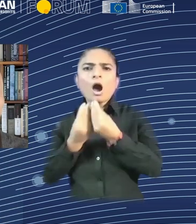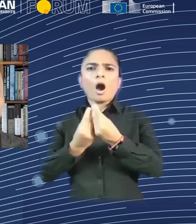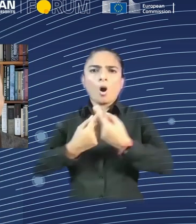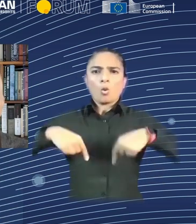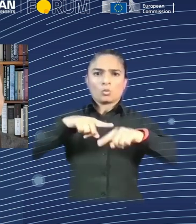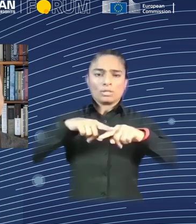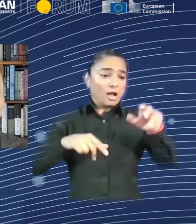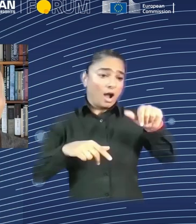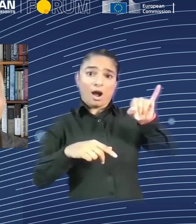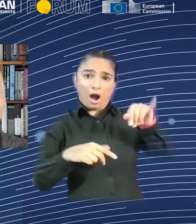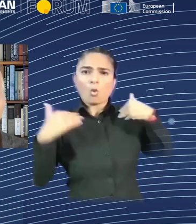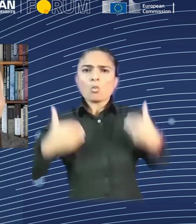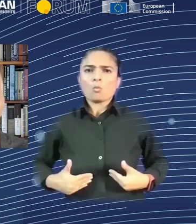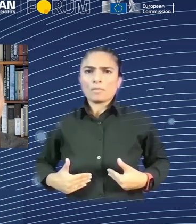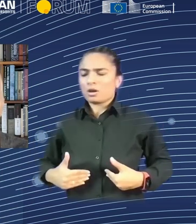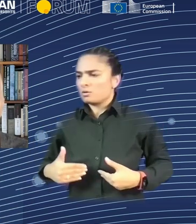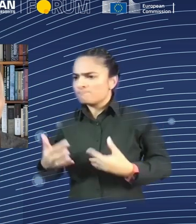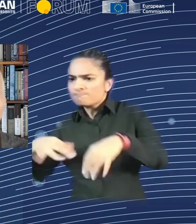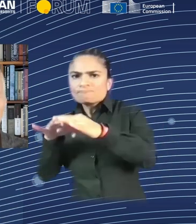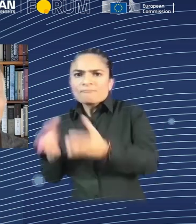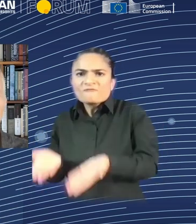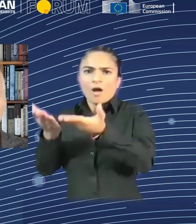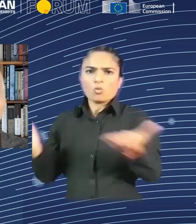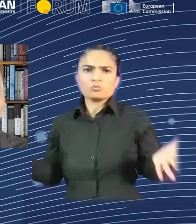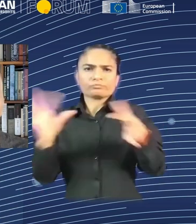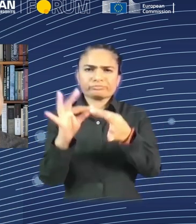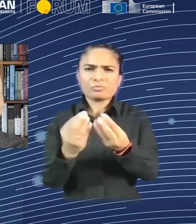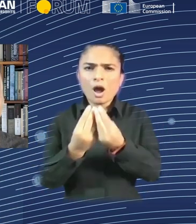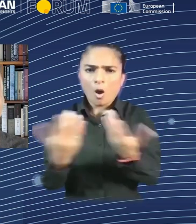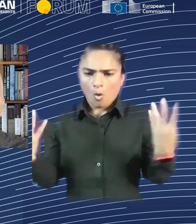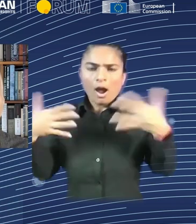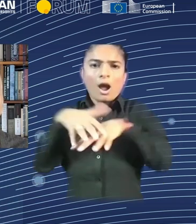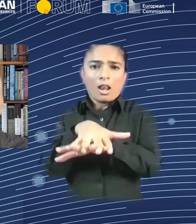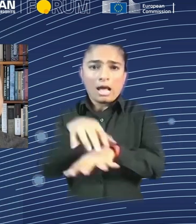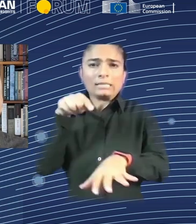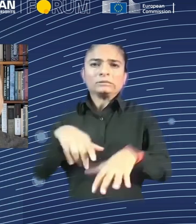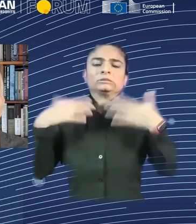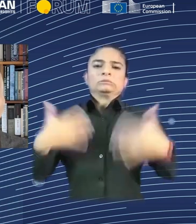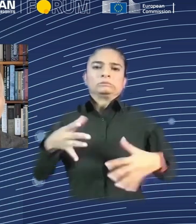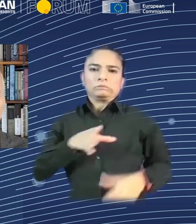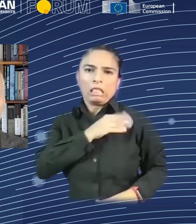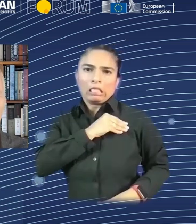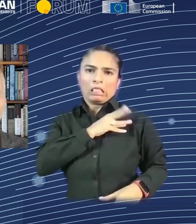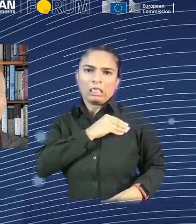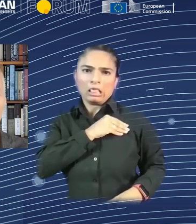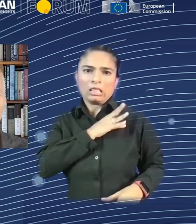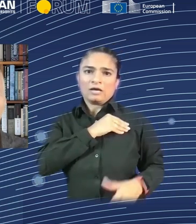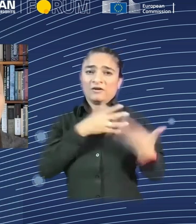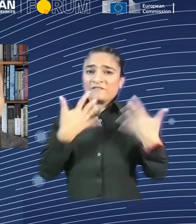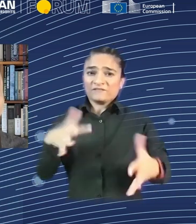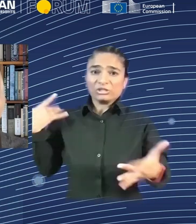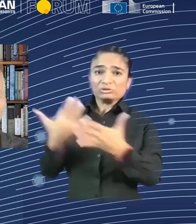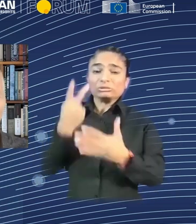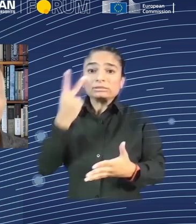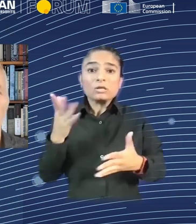fiction, the Terminator or HAL in 2001. The machine gets a mind of its own, decides to exterminate humans,